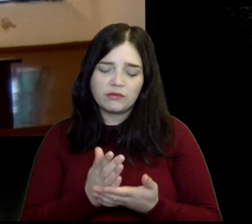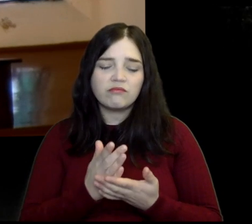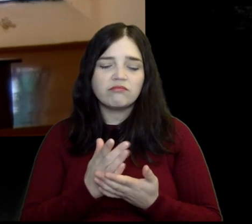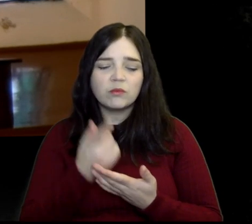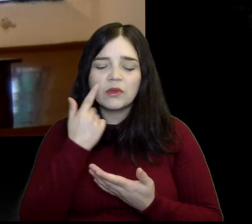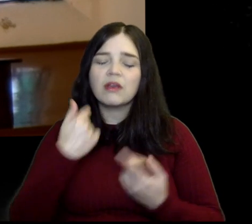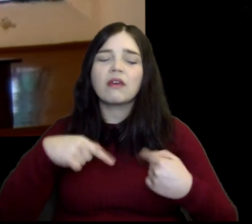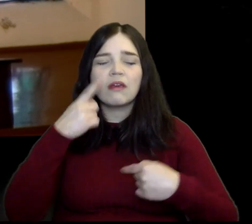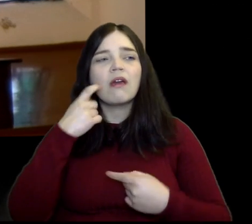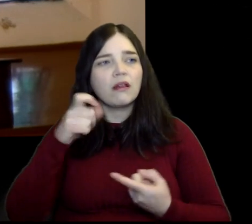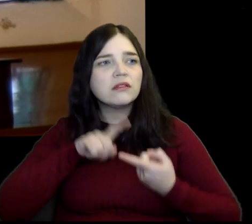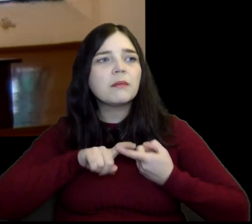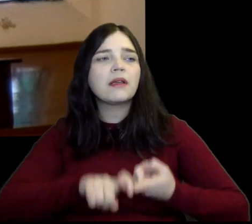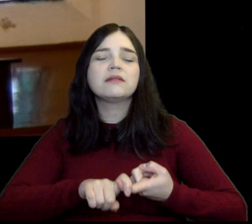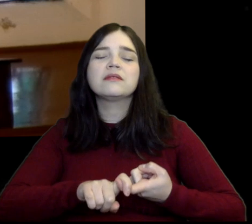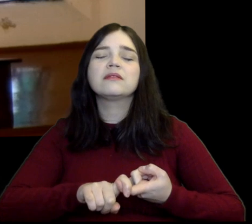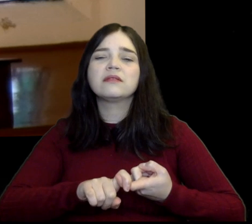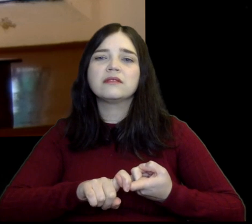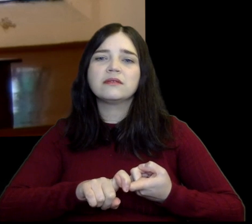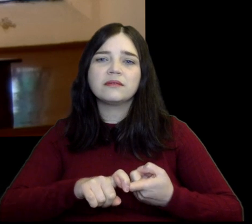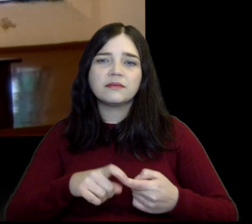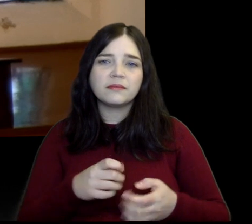for you are dependable